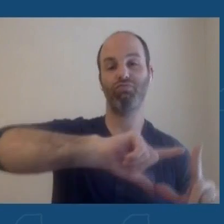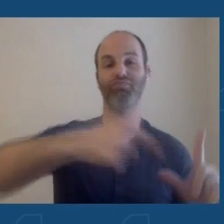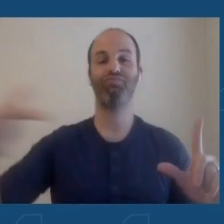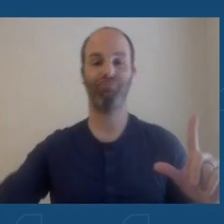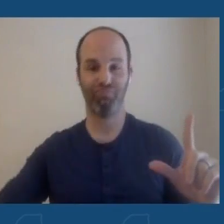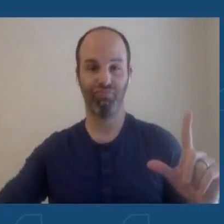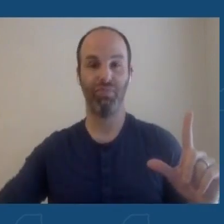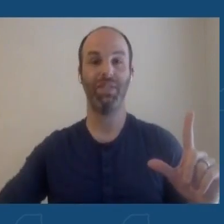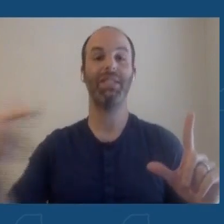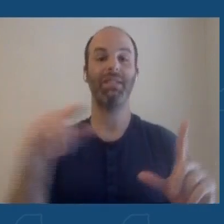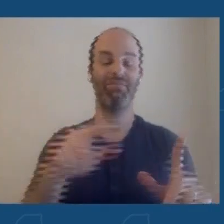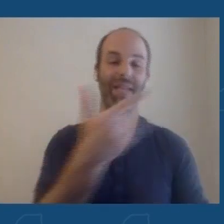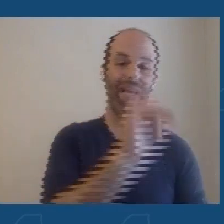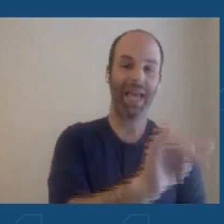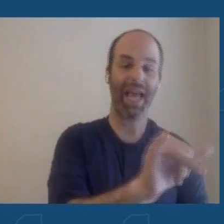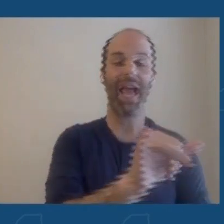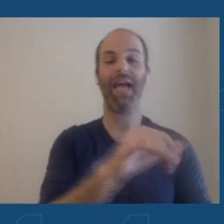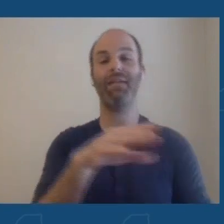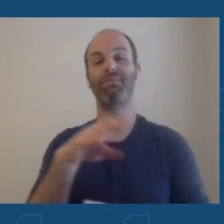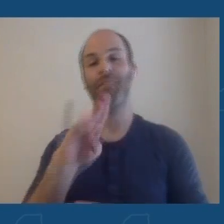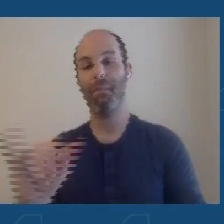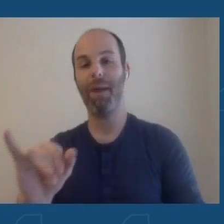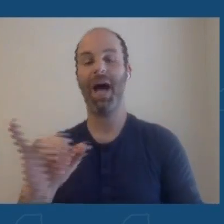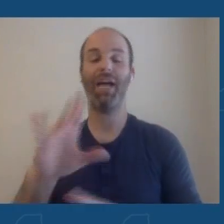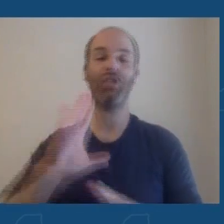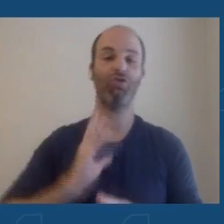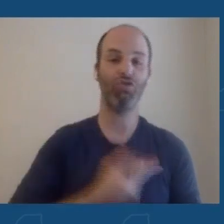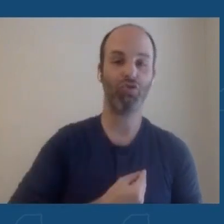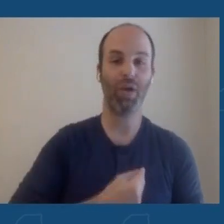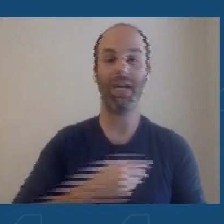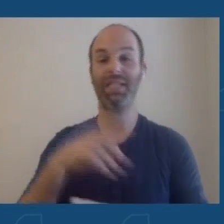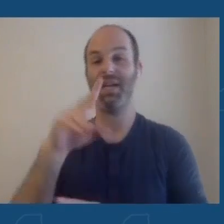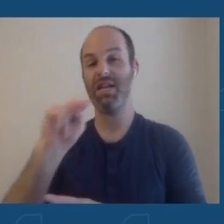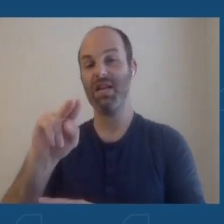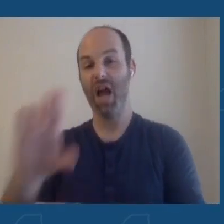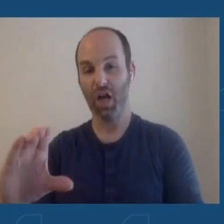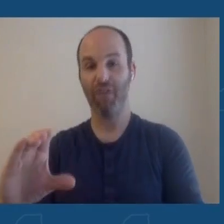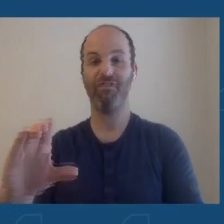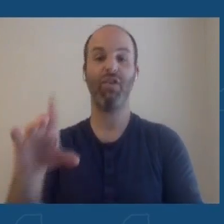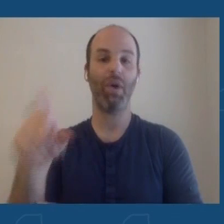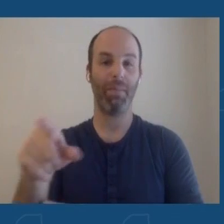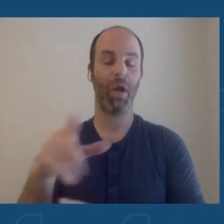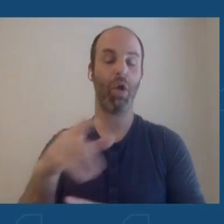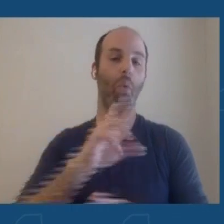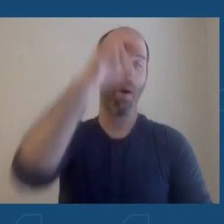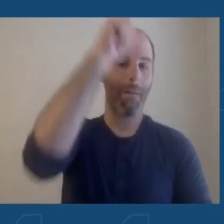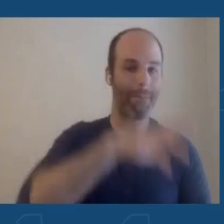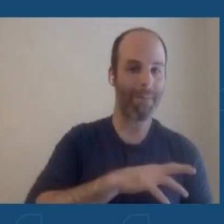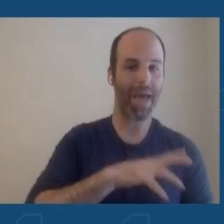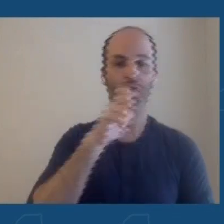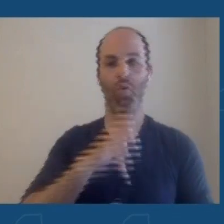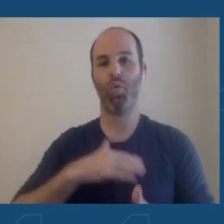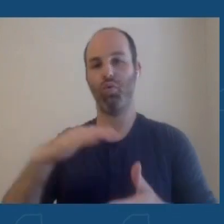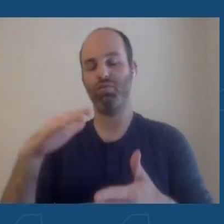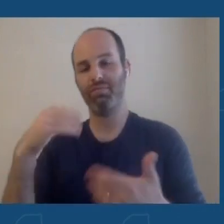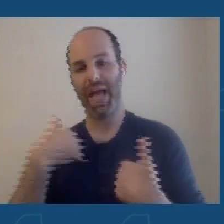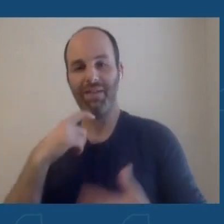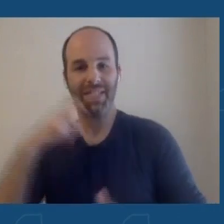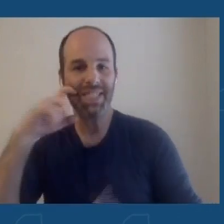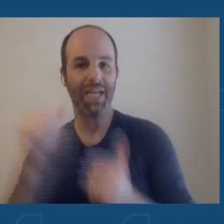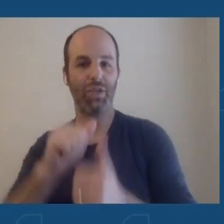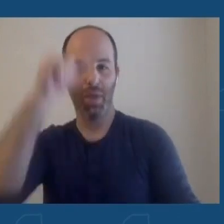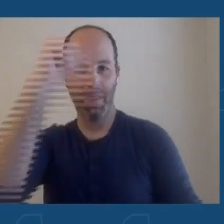-conforming communities, and other communities of men who have sex with men. The window for contact is the last 14 days,